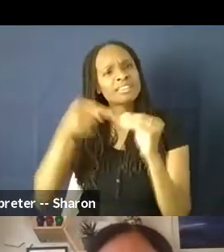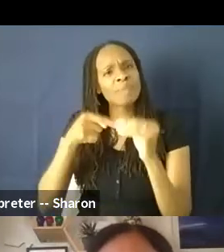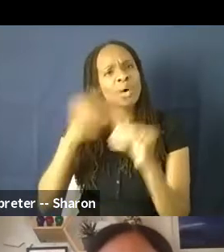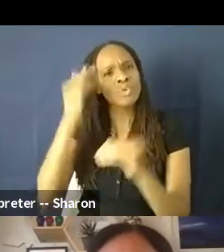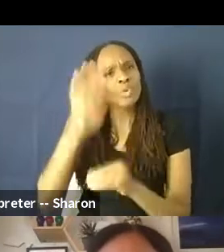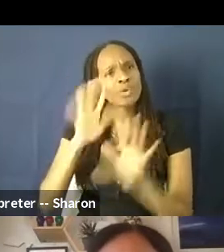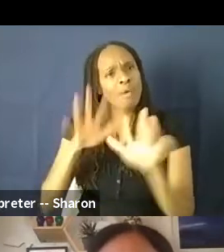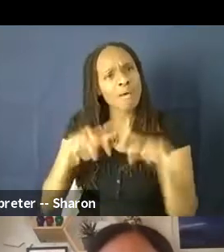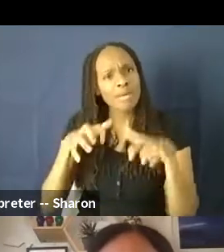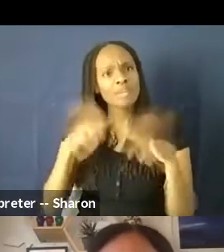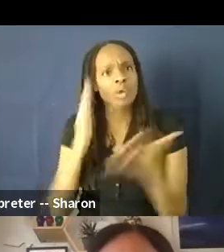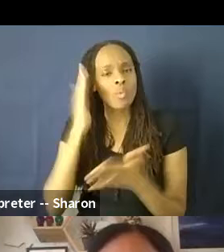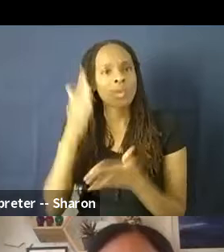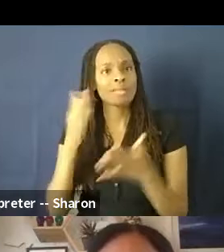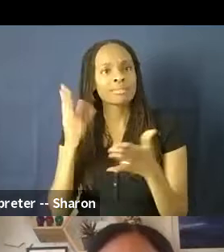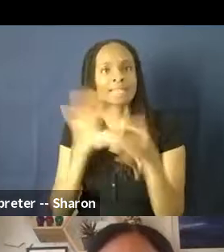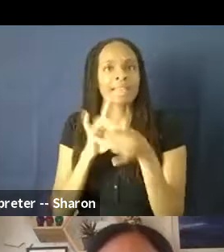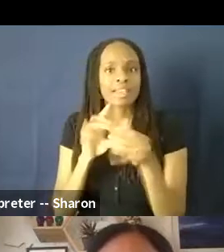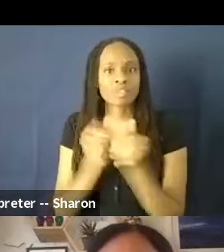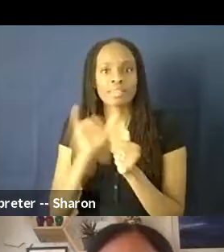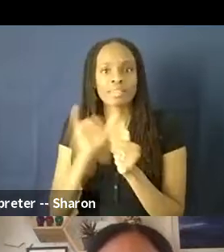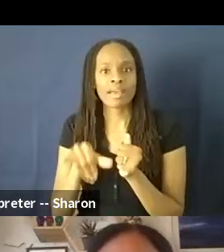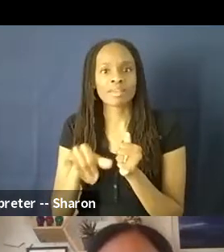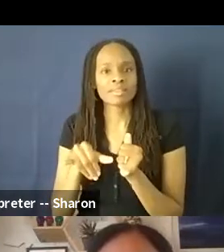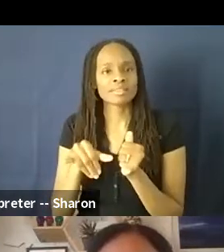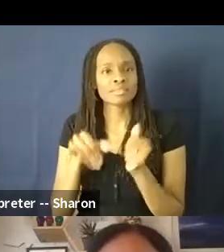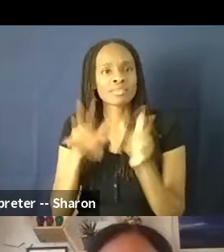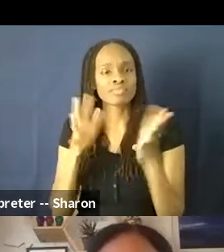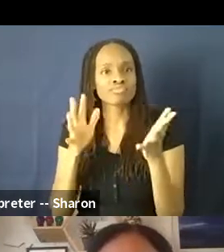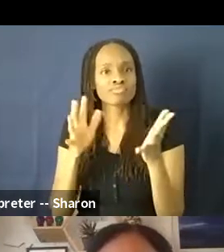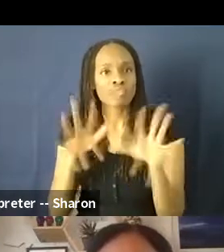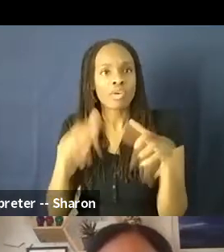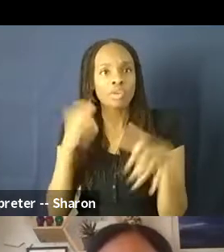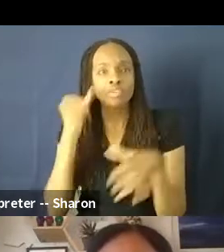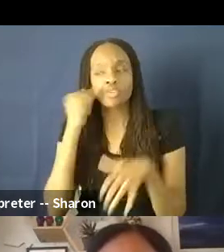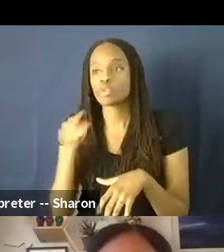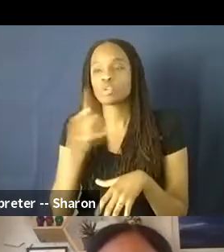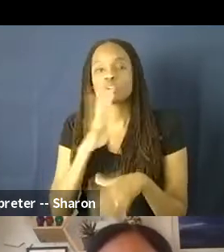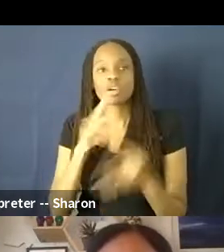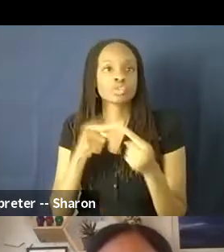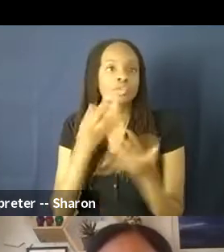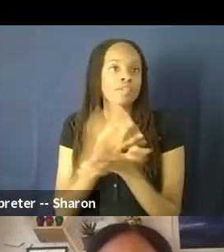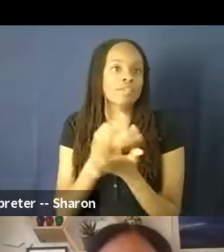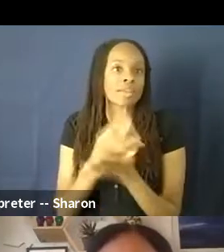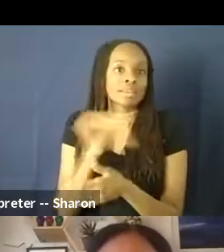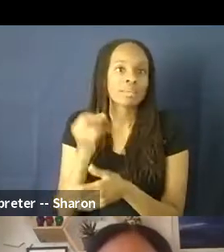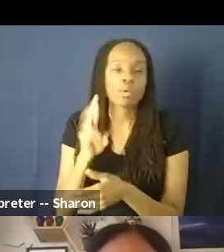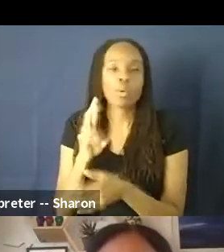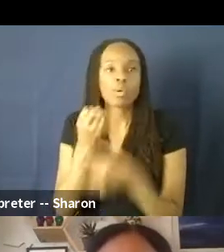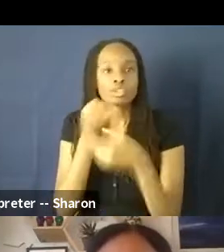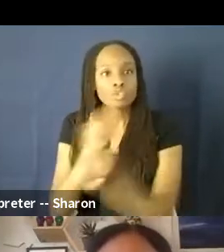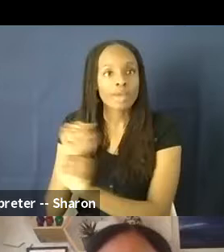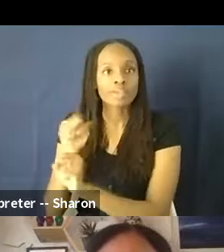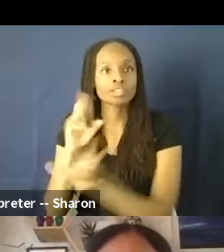with them. So, for instance, if you are speaking with the finance people at the company or the strategy folks at the company,